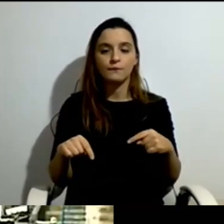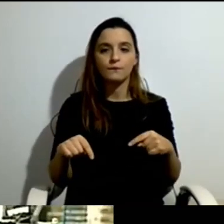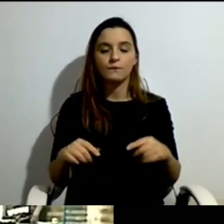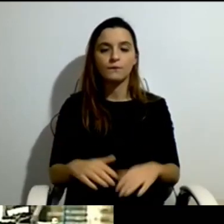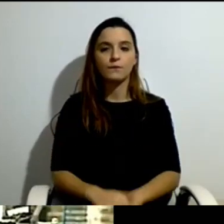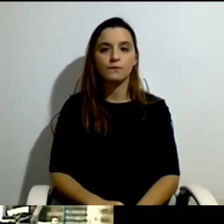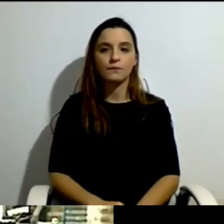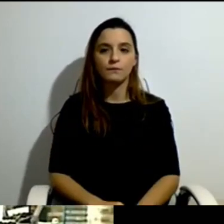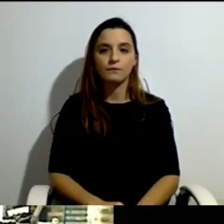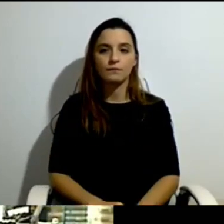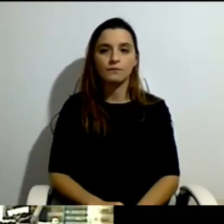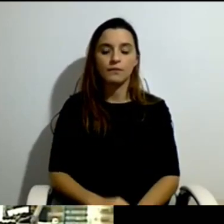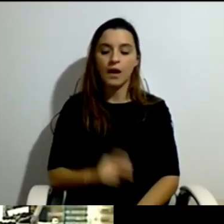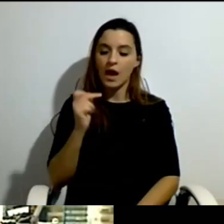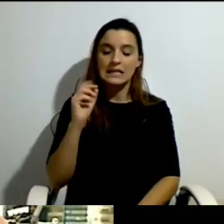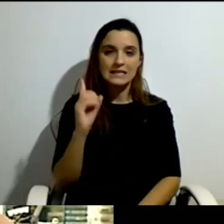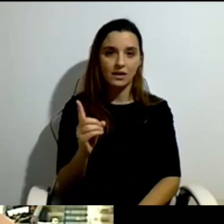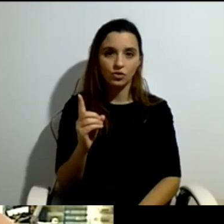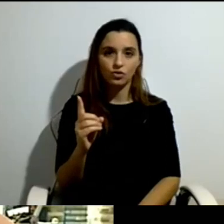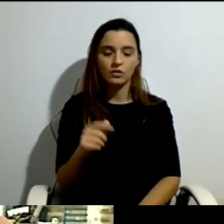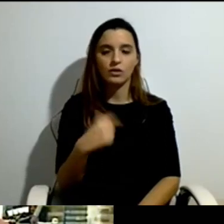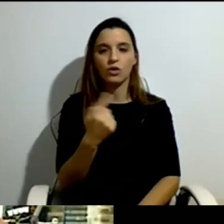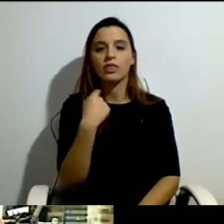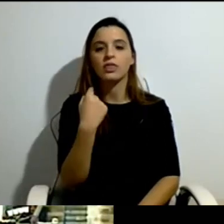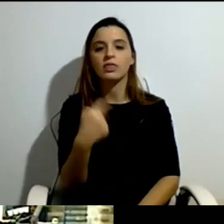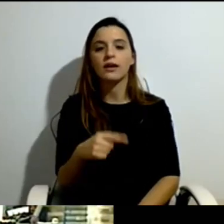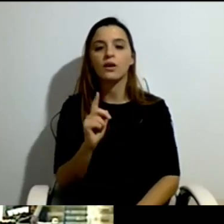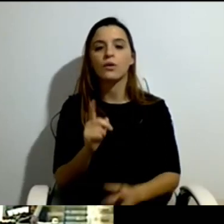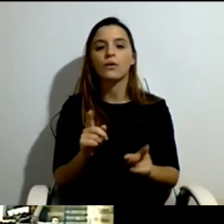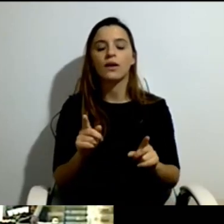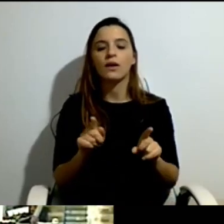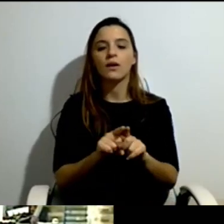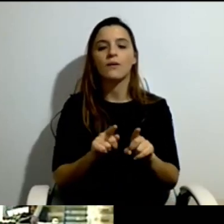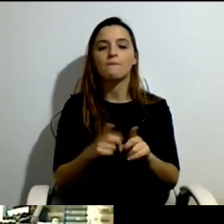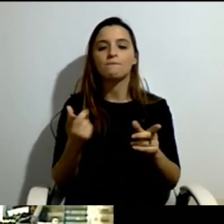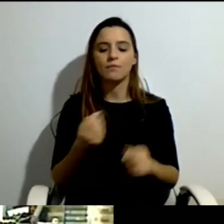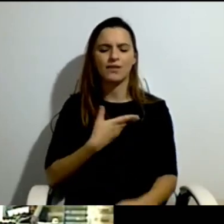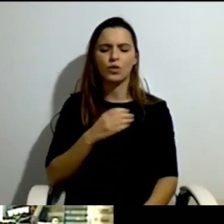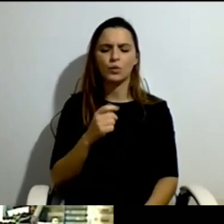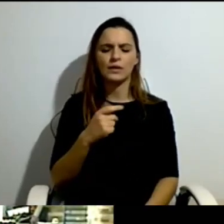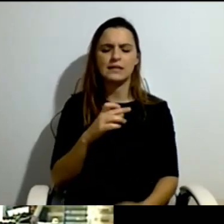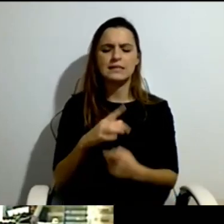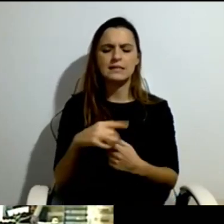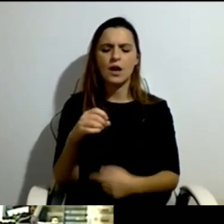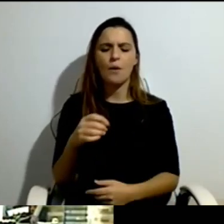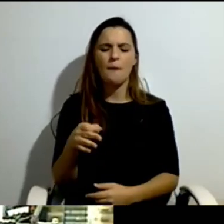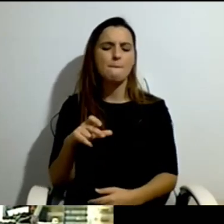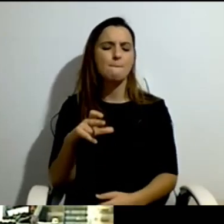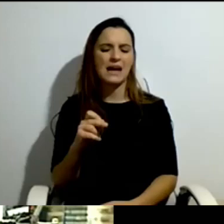we have the so-called allocation for assistance, which is a new kind of